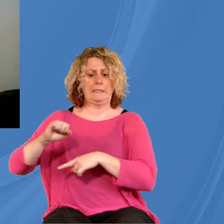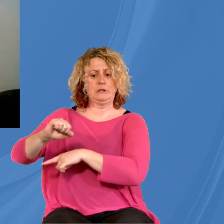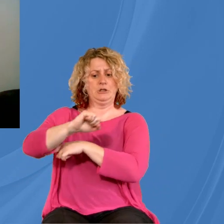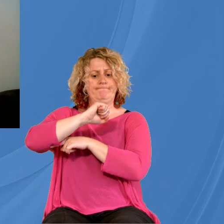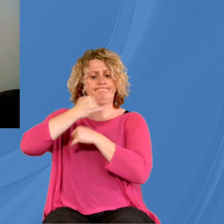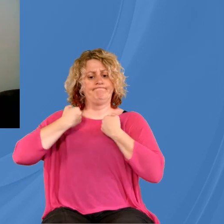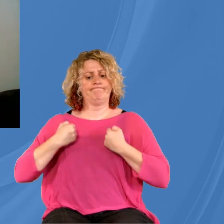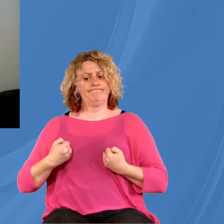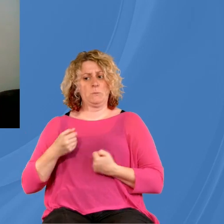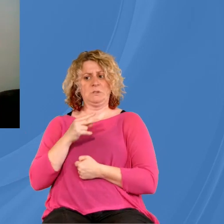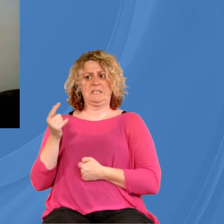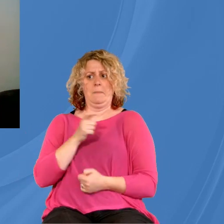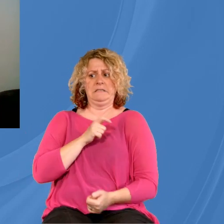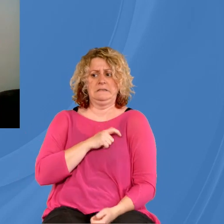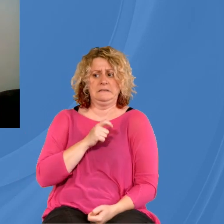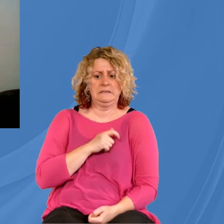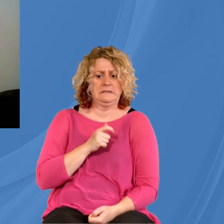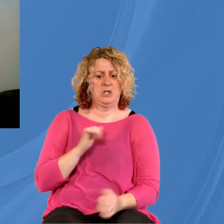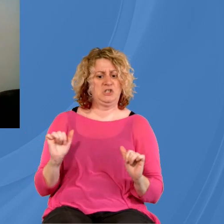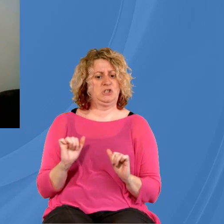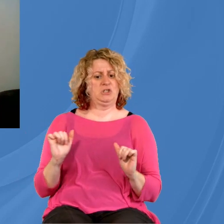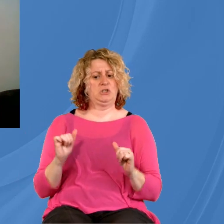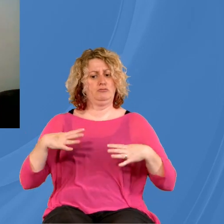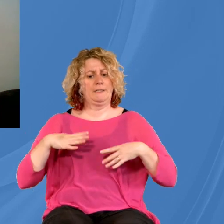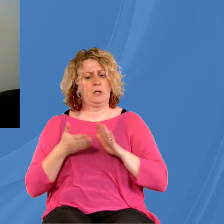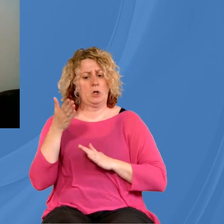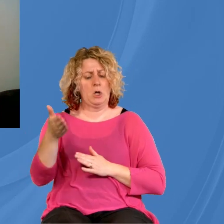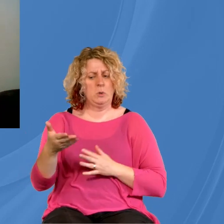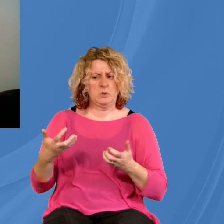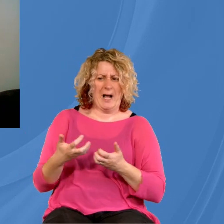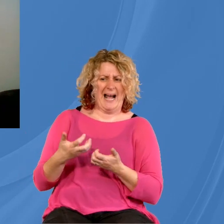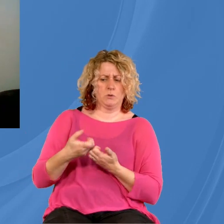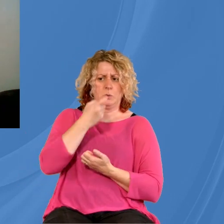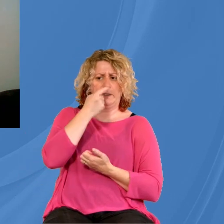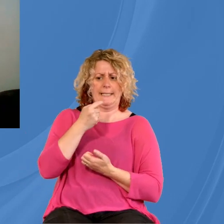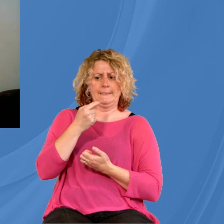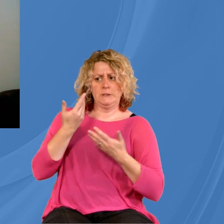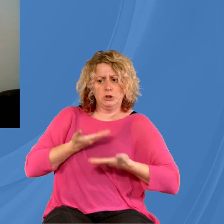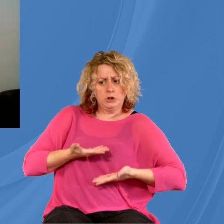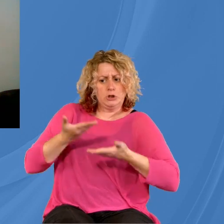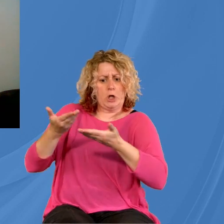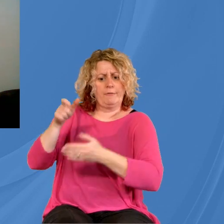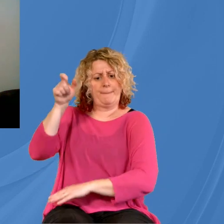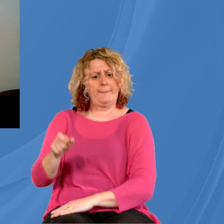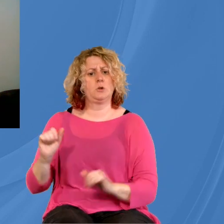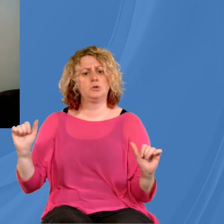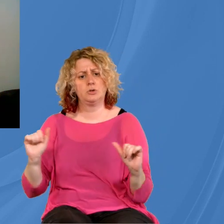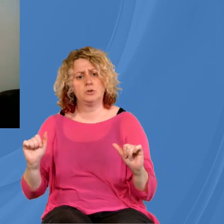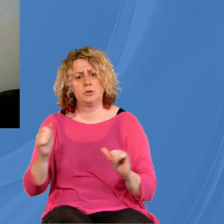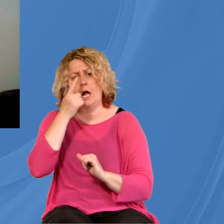especially in the church, who are not able to be with us, either because they're not allowed to or because of perhaps sensitivities?